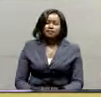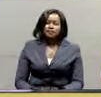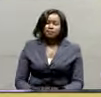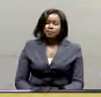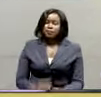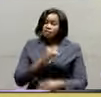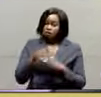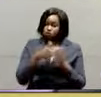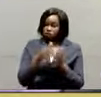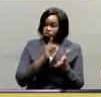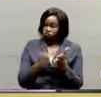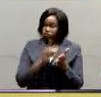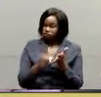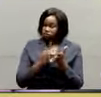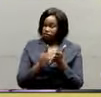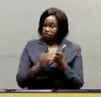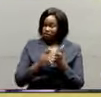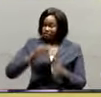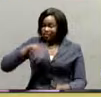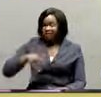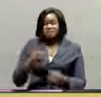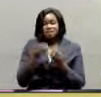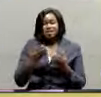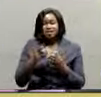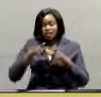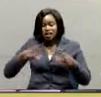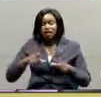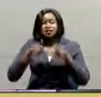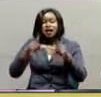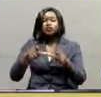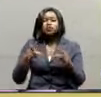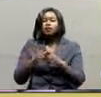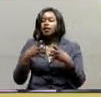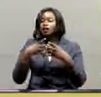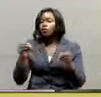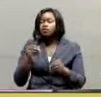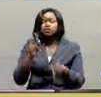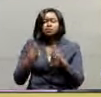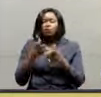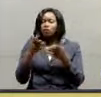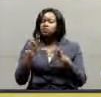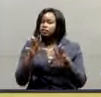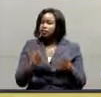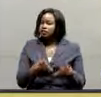All documentation is delayed, with many land titles displaced. The poor citizens suffer.